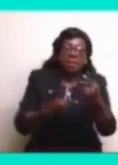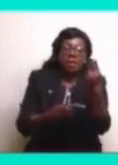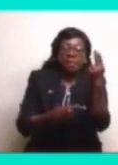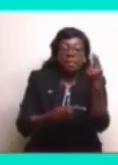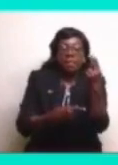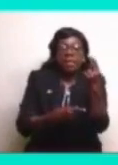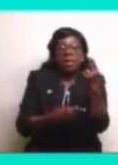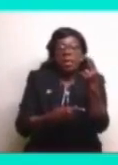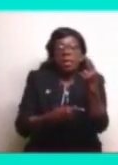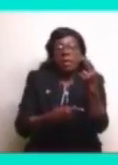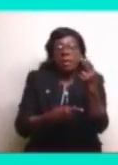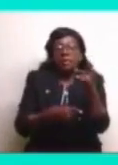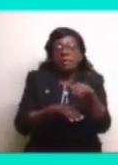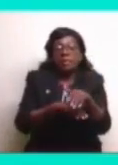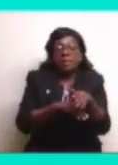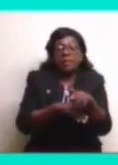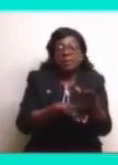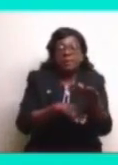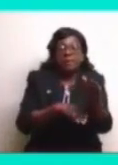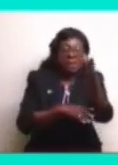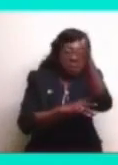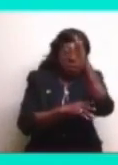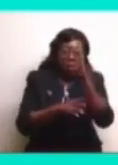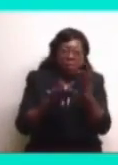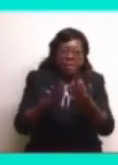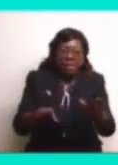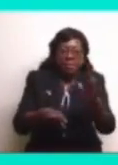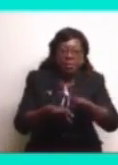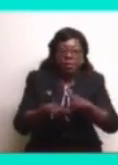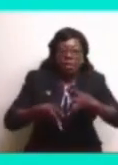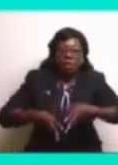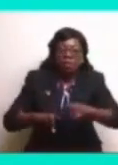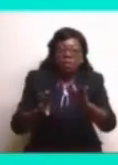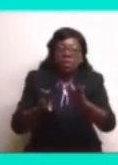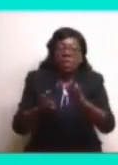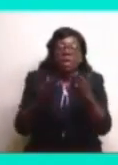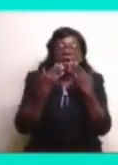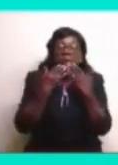send him to God, bless him on his way, and thank him most sincerely.